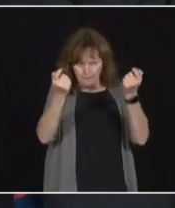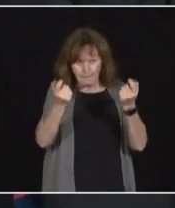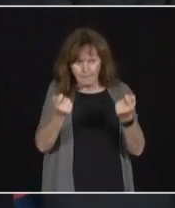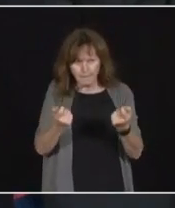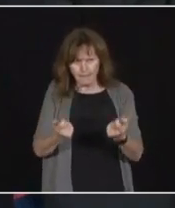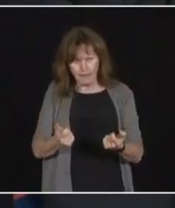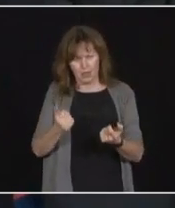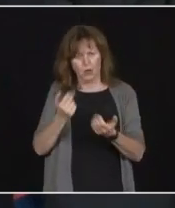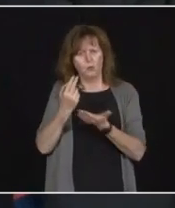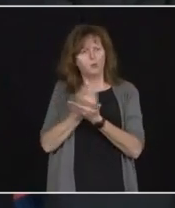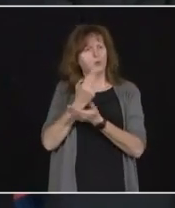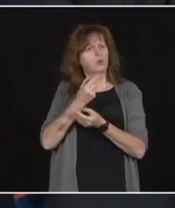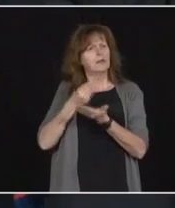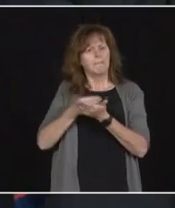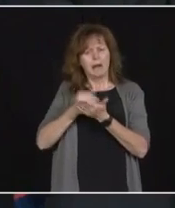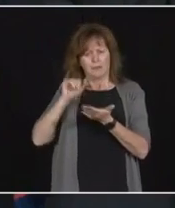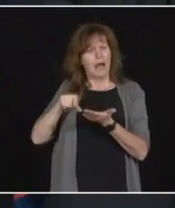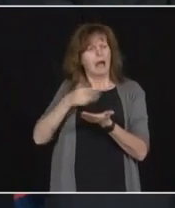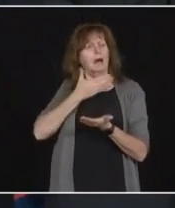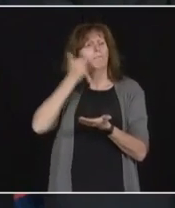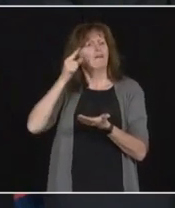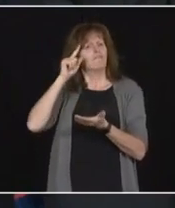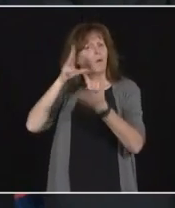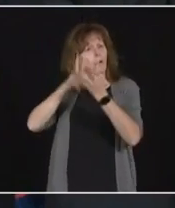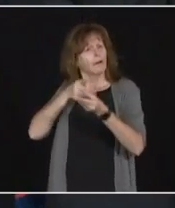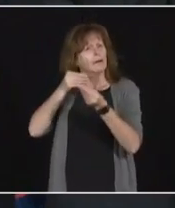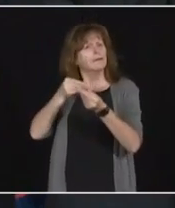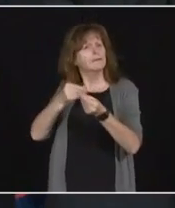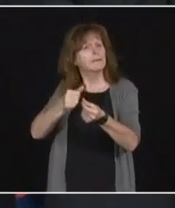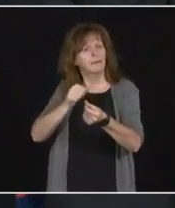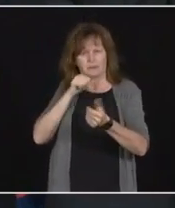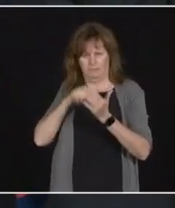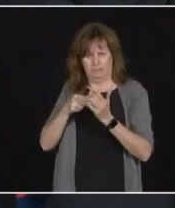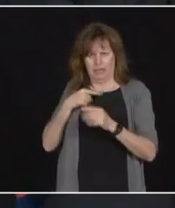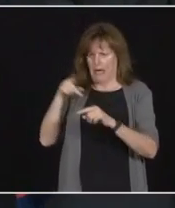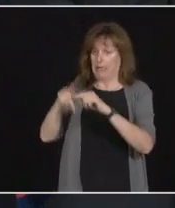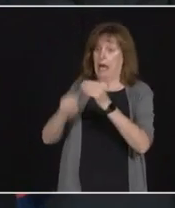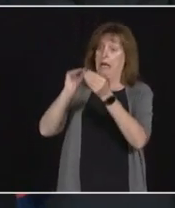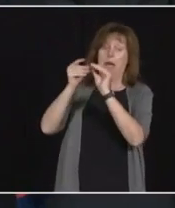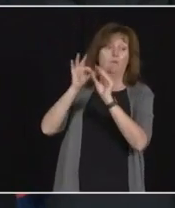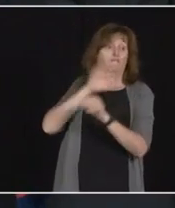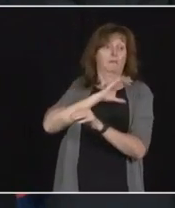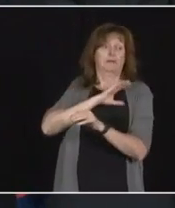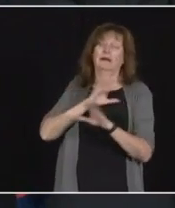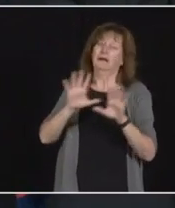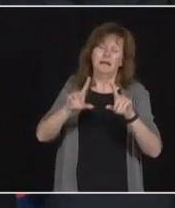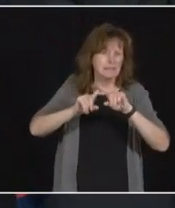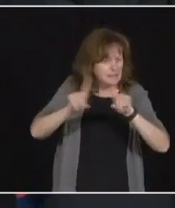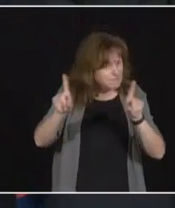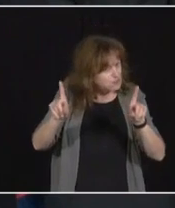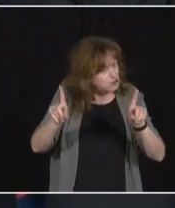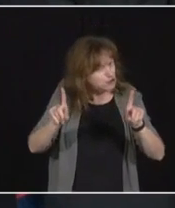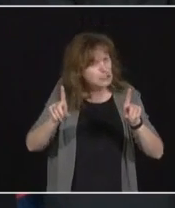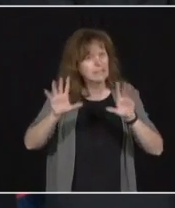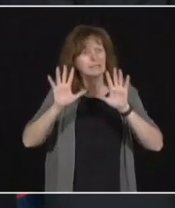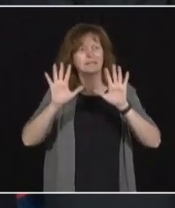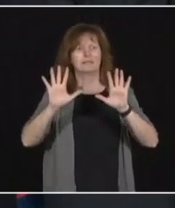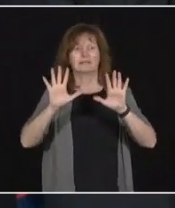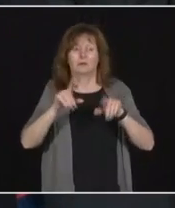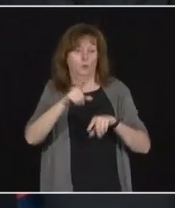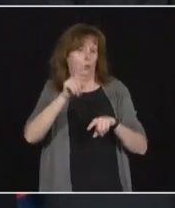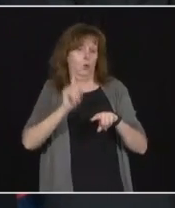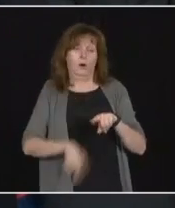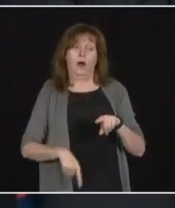need it in areas that are needed. So, you know, no one will ever convince me there is not wasting government.